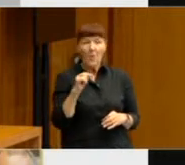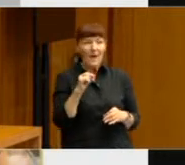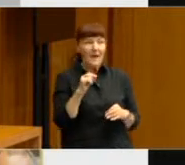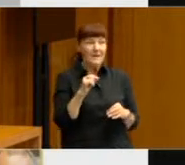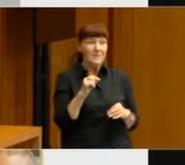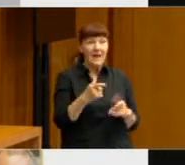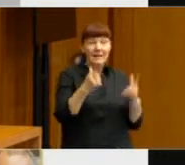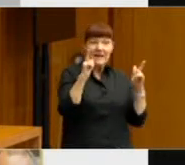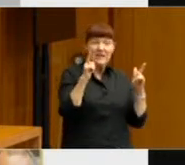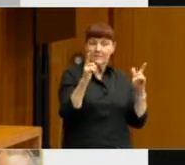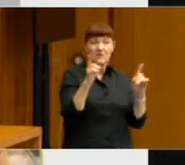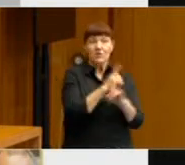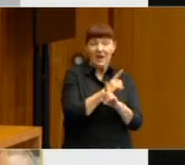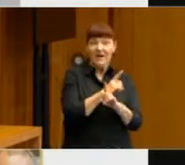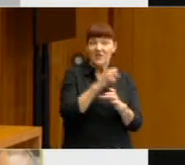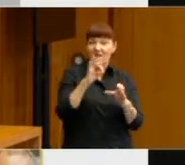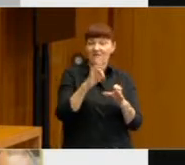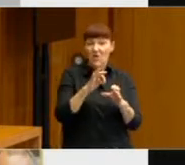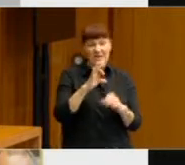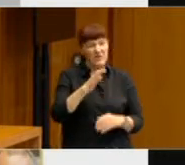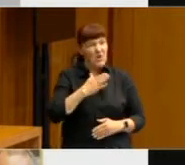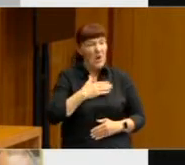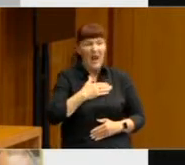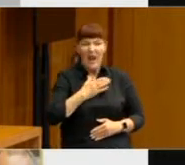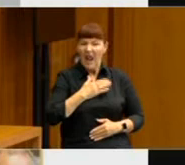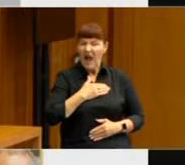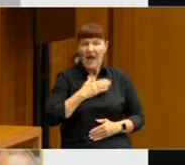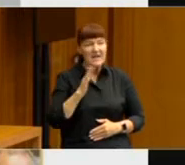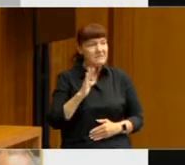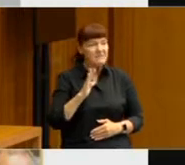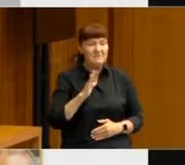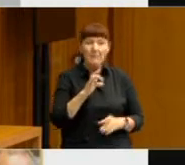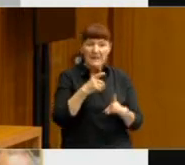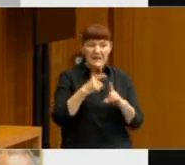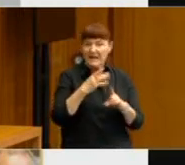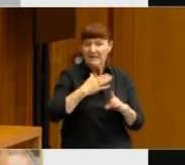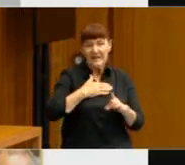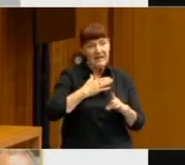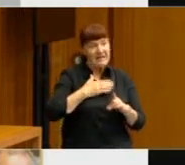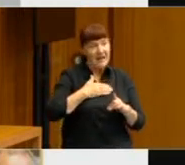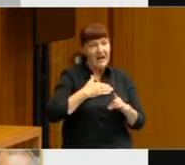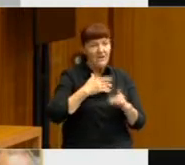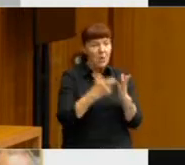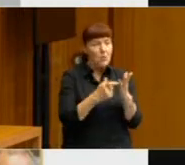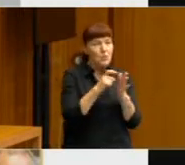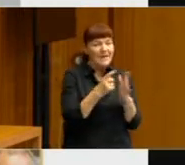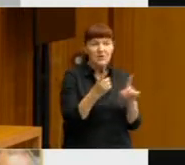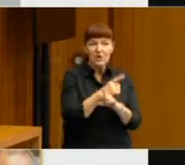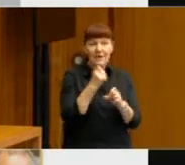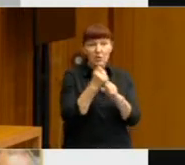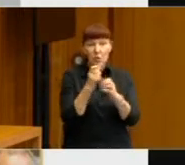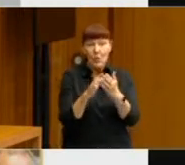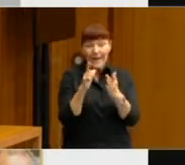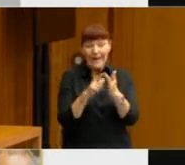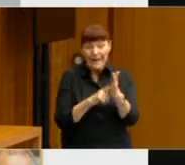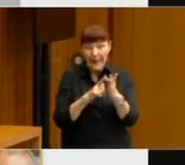changes, and you can see that voters basically don't like it. They particularly didn't like the change from Rudd to Gillard in 2010.